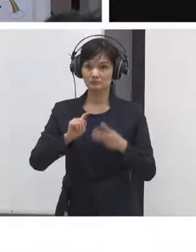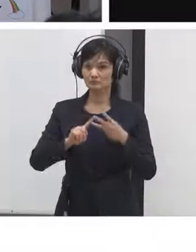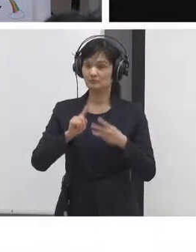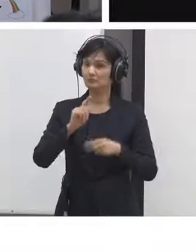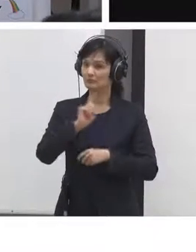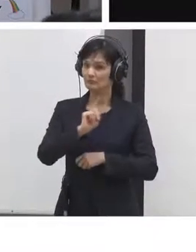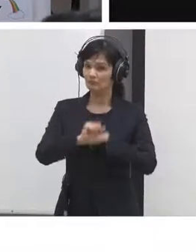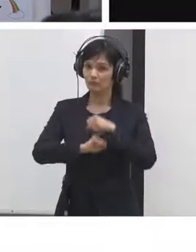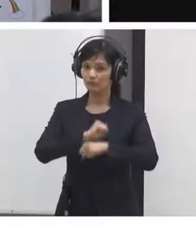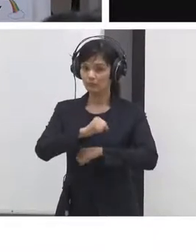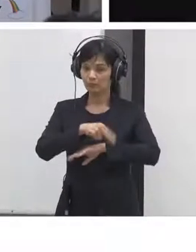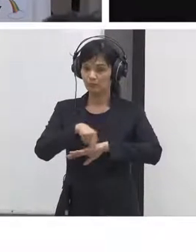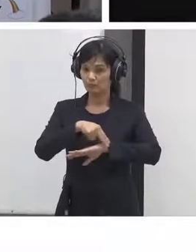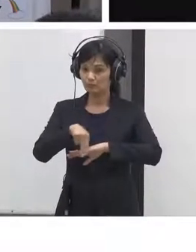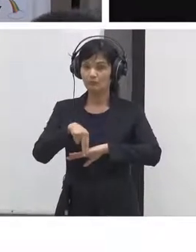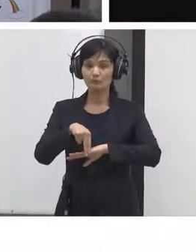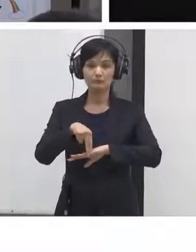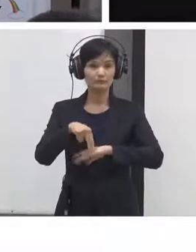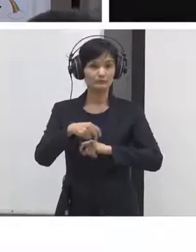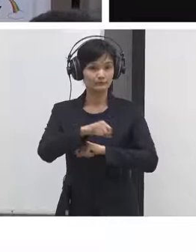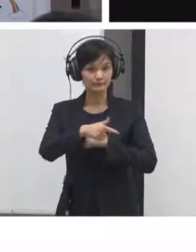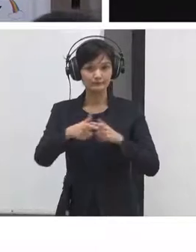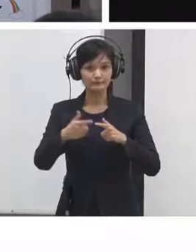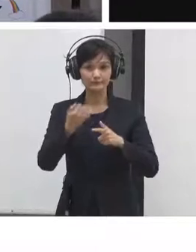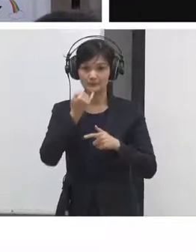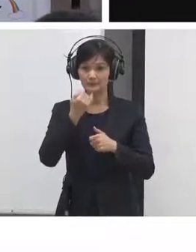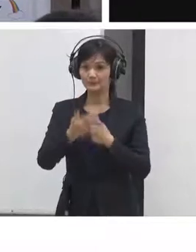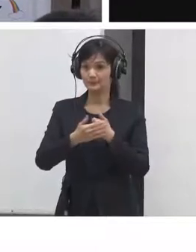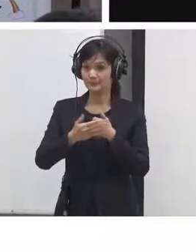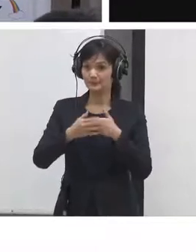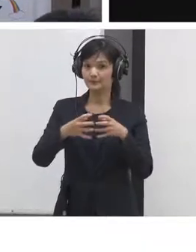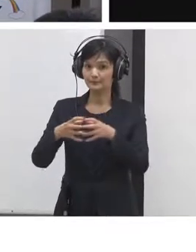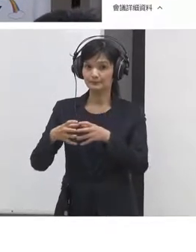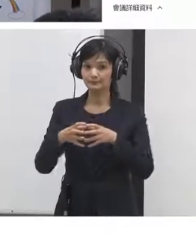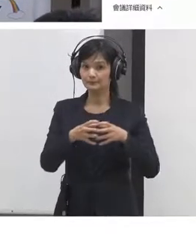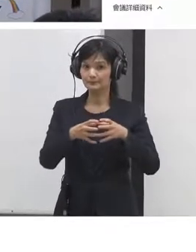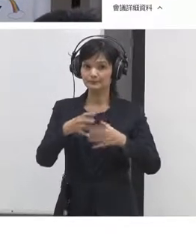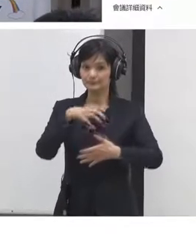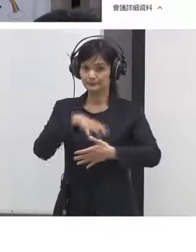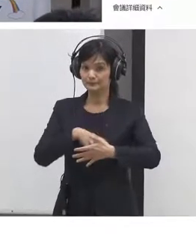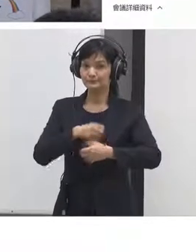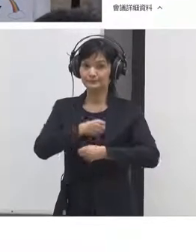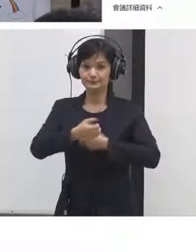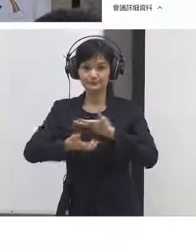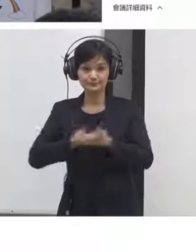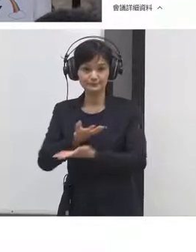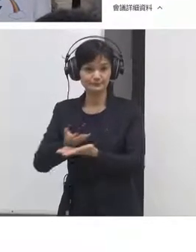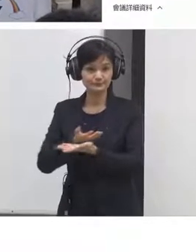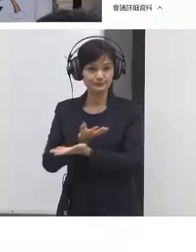momentum and the connection within the community when it is decentralized?